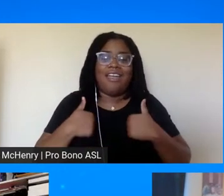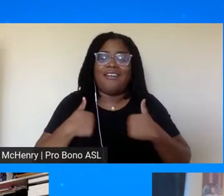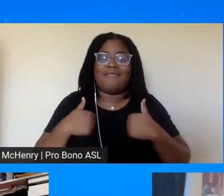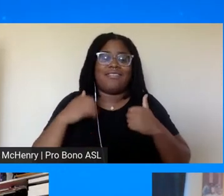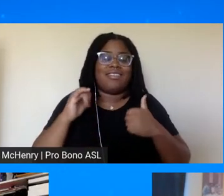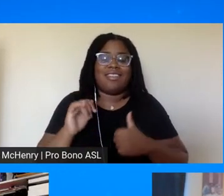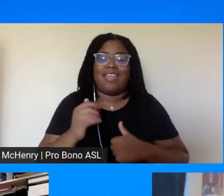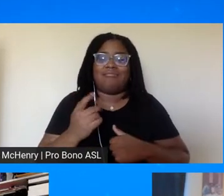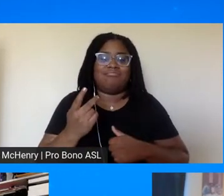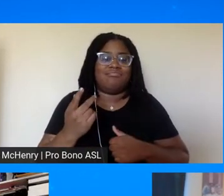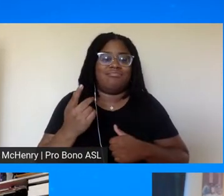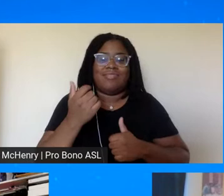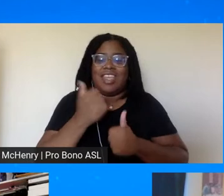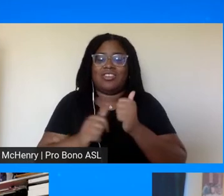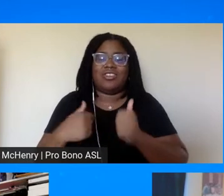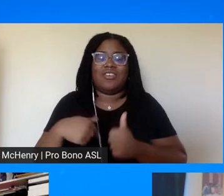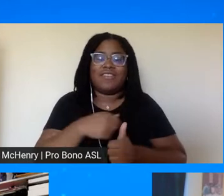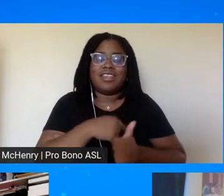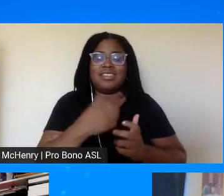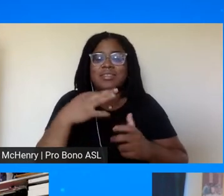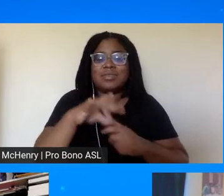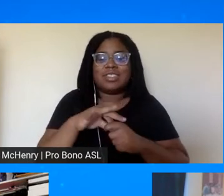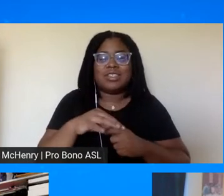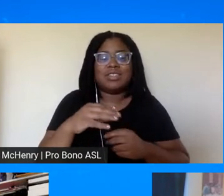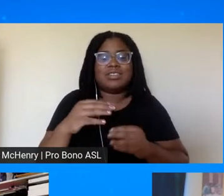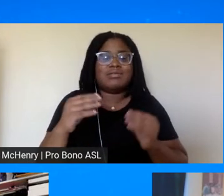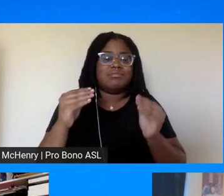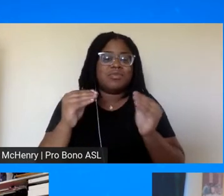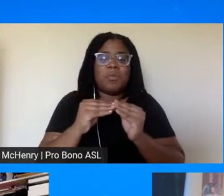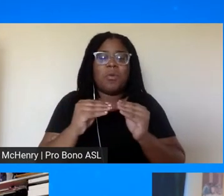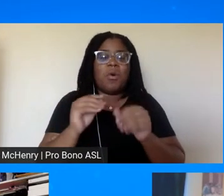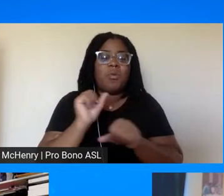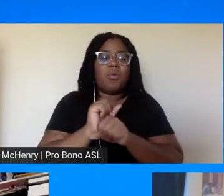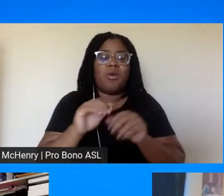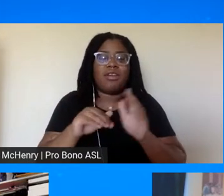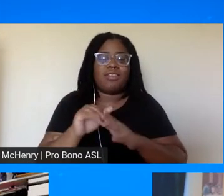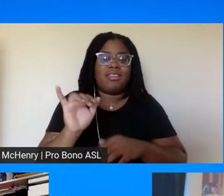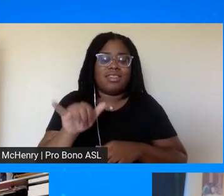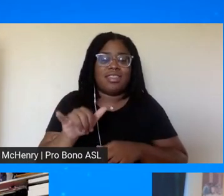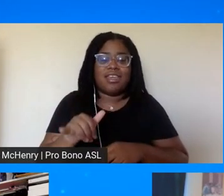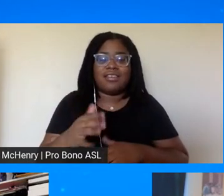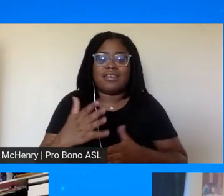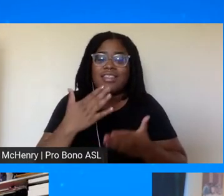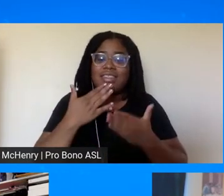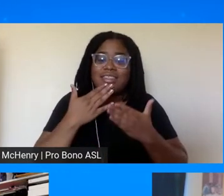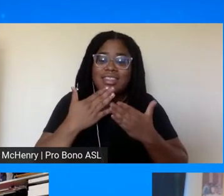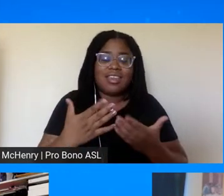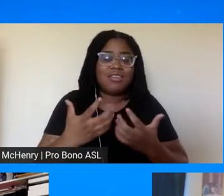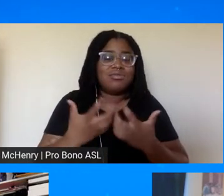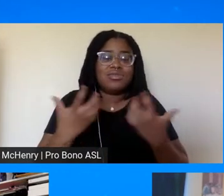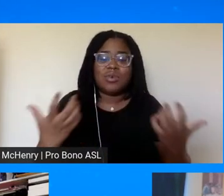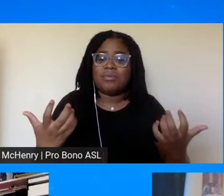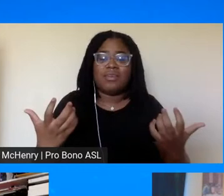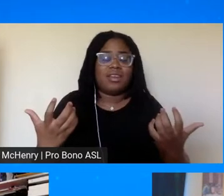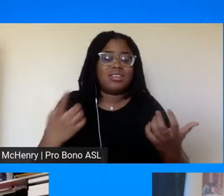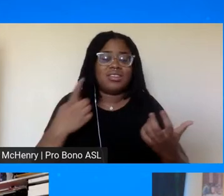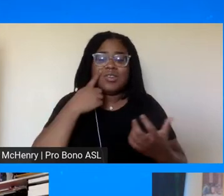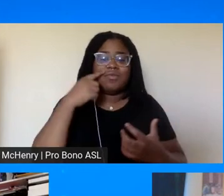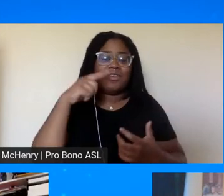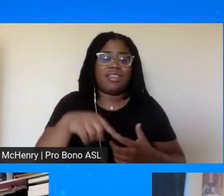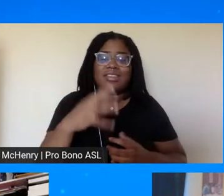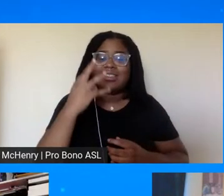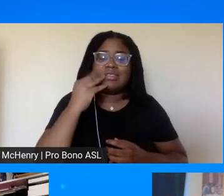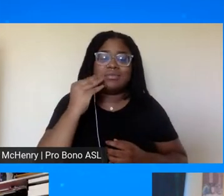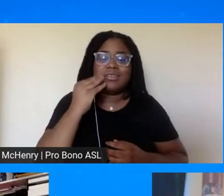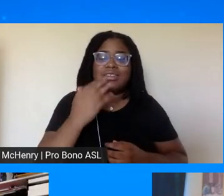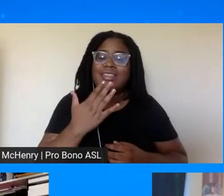participate in. He said it's more than work for him. It's a way of life. We're so grateful for you being a part of this experience on behalf